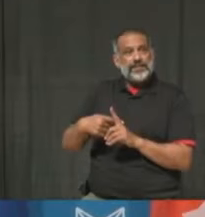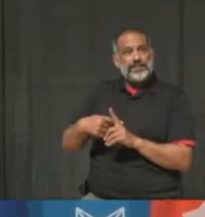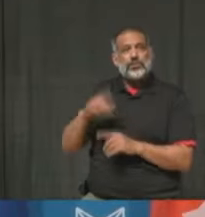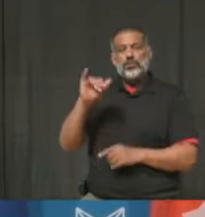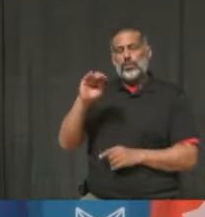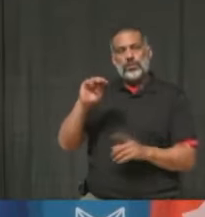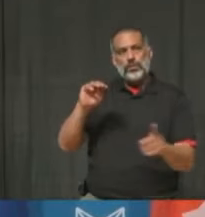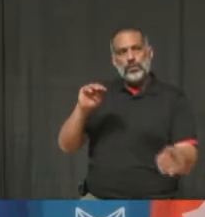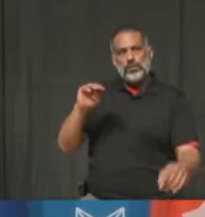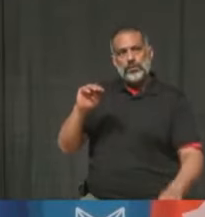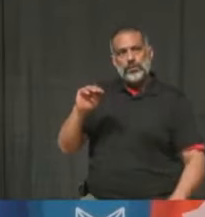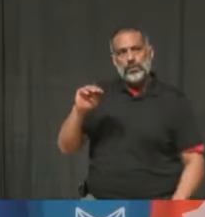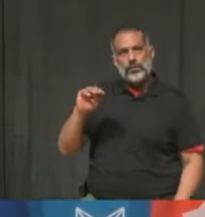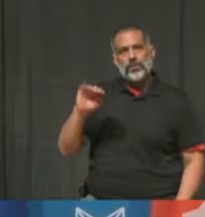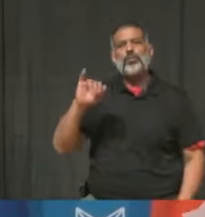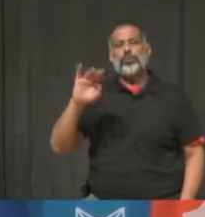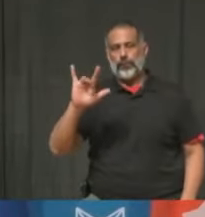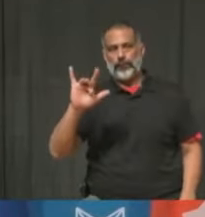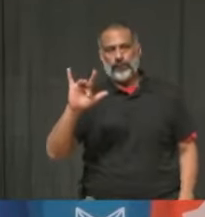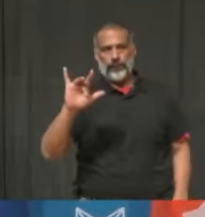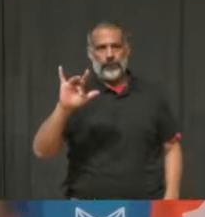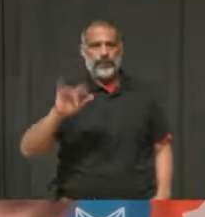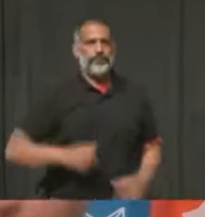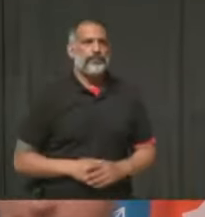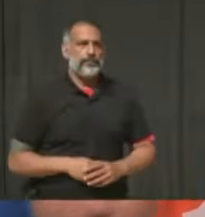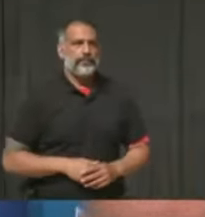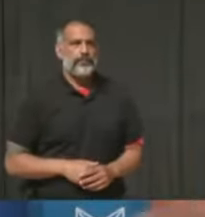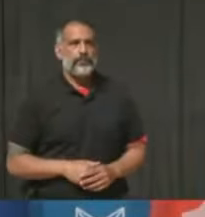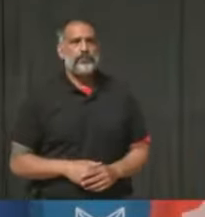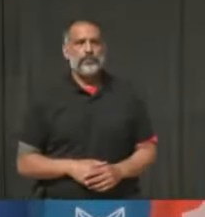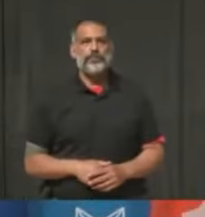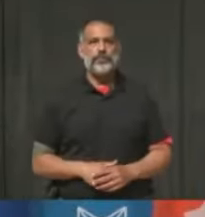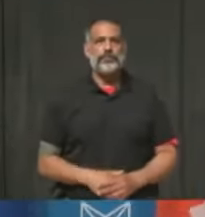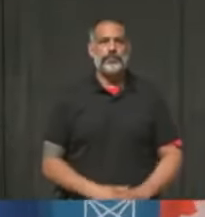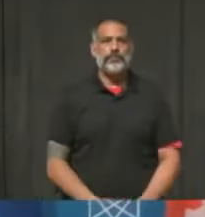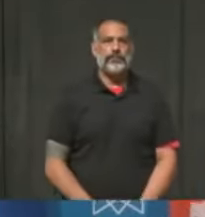Follow-up, Isaac? Yeah, for Mayor Crombey, please. Thank you, Rob. Thank you, Isaac.